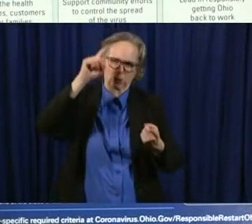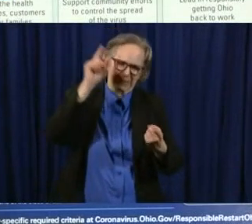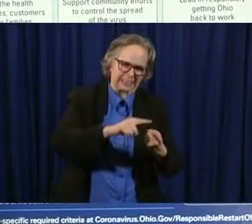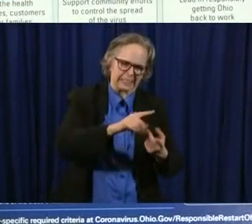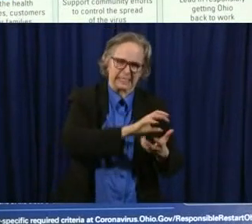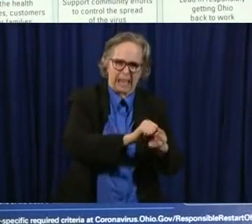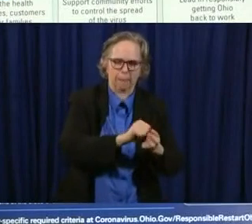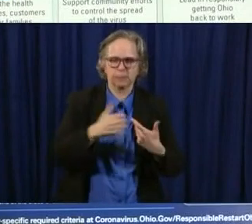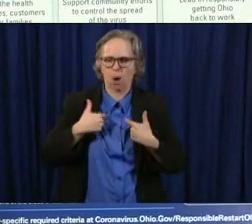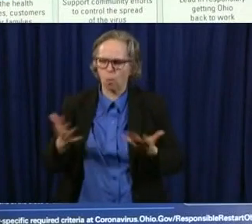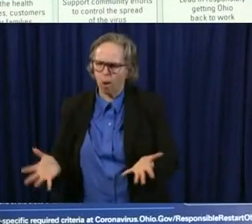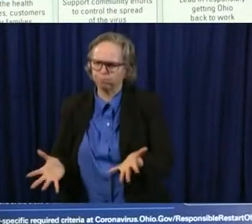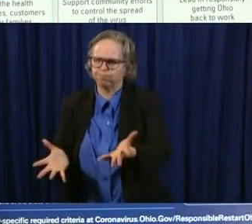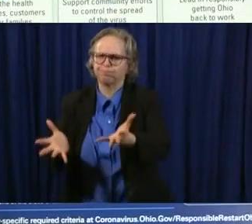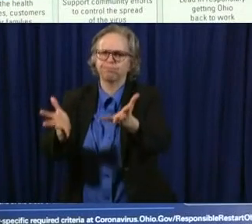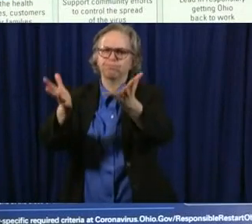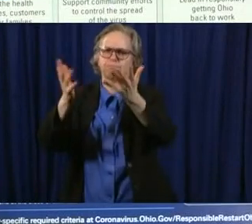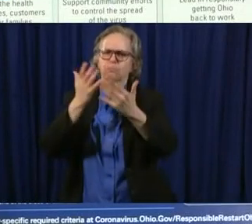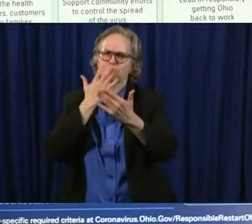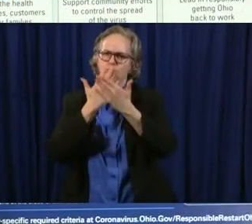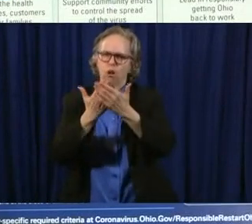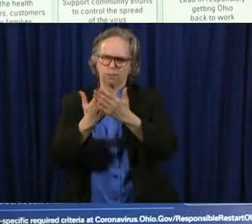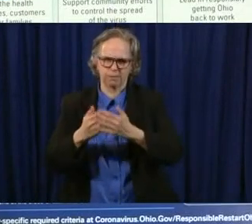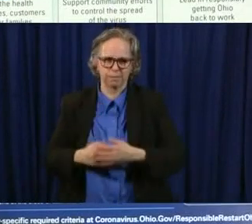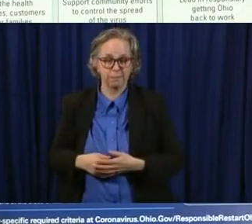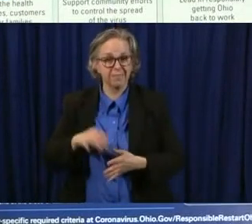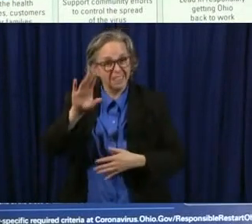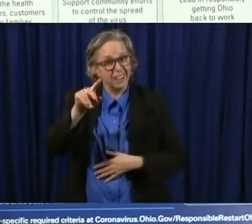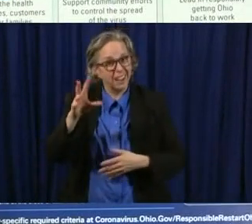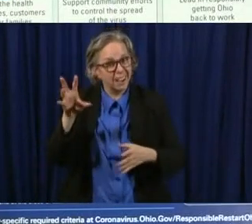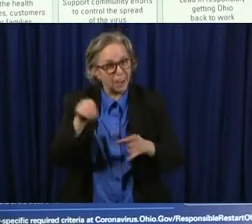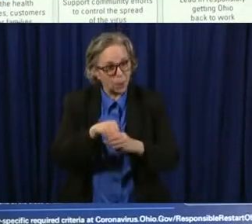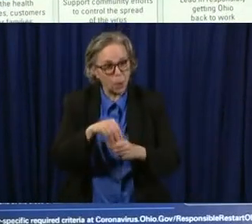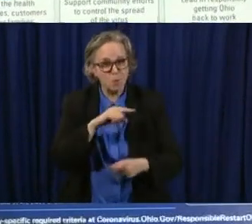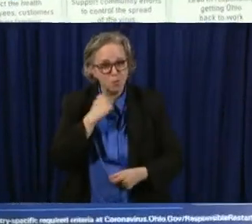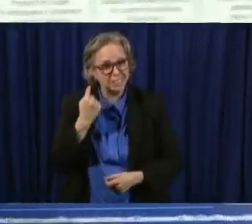it's a risk and i fully understand the risk i